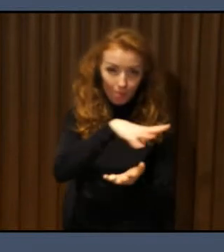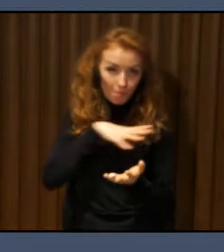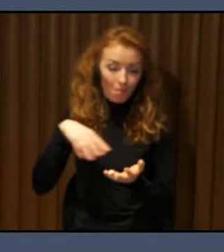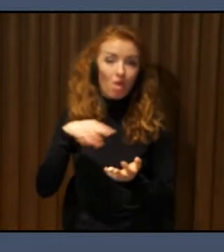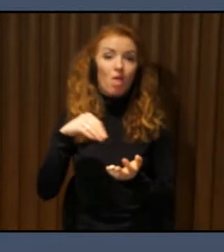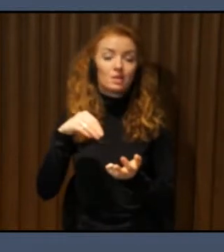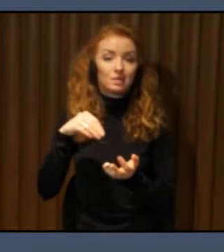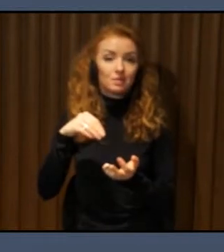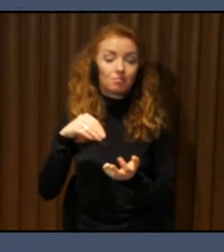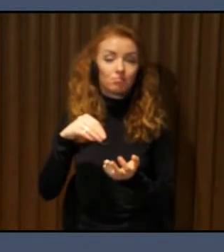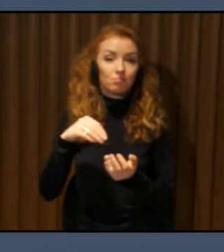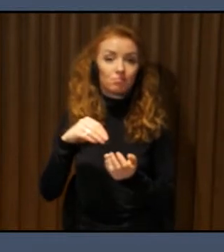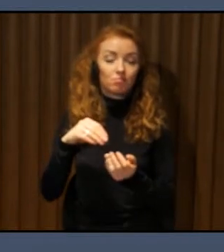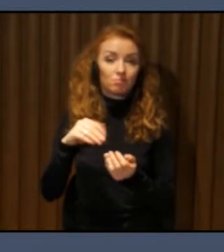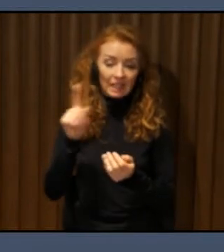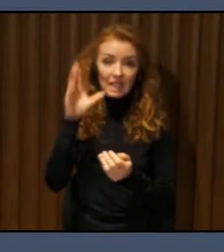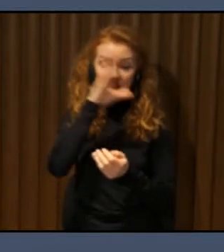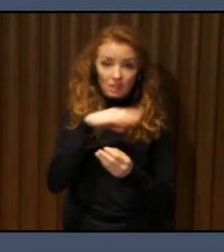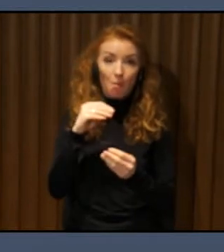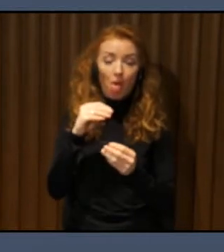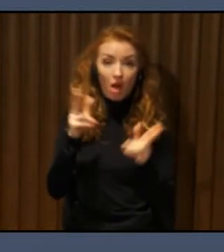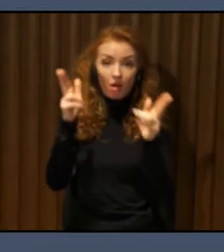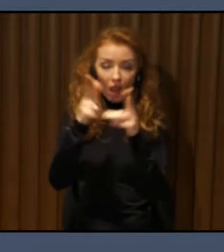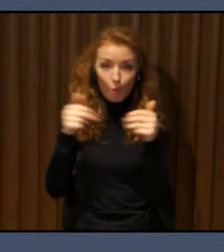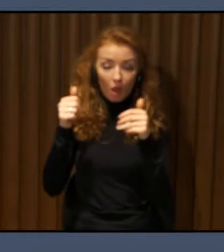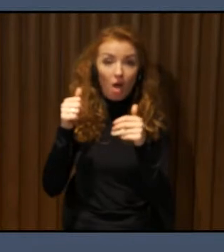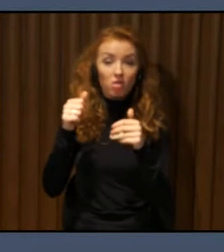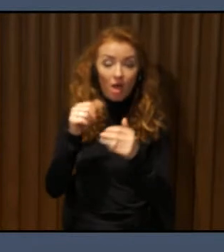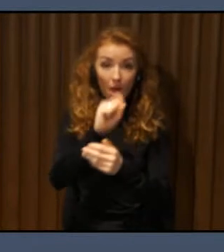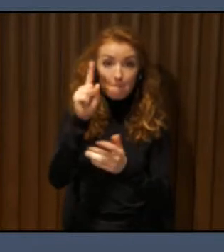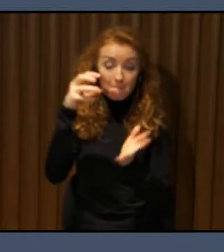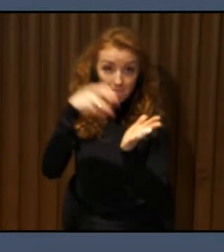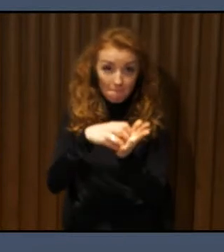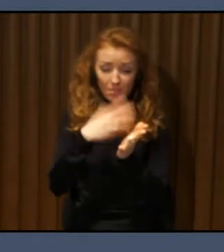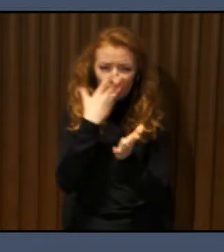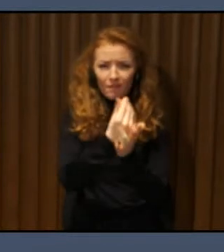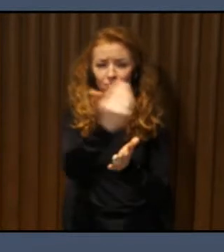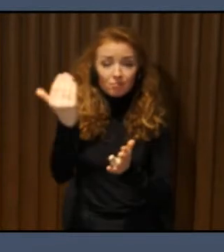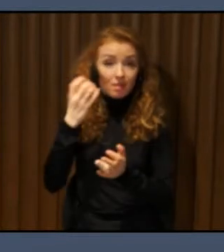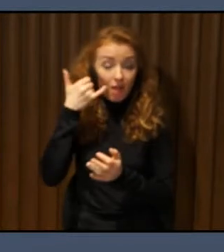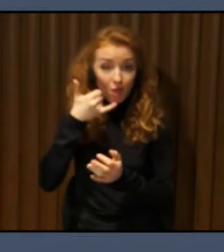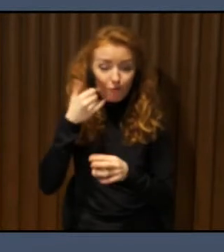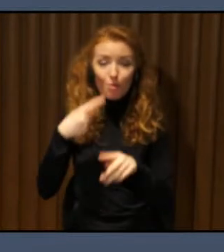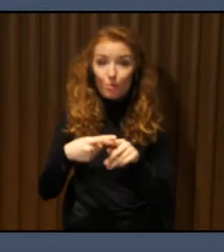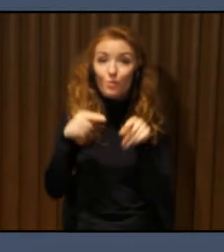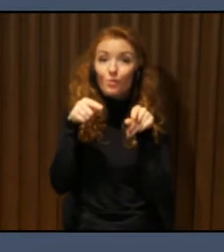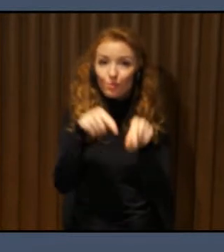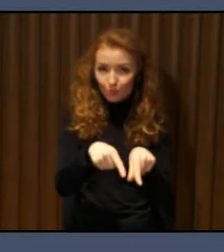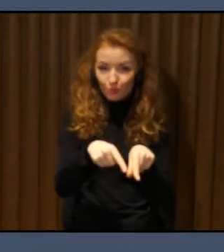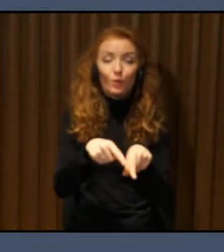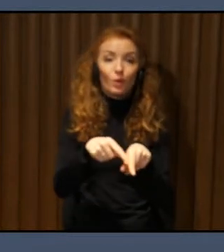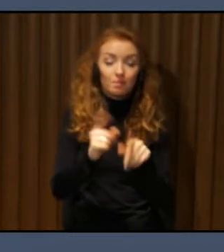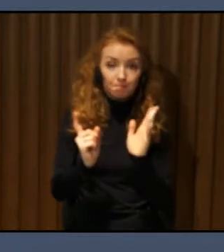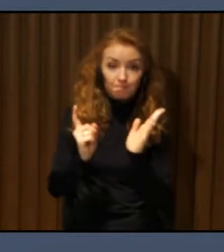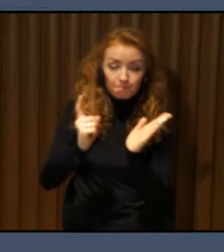So it means when they come close to an intersection, they will have a push information, and then they can trigger the system.